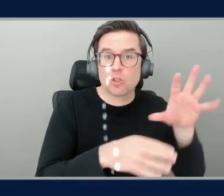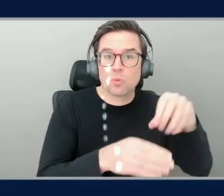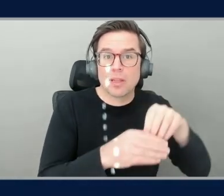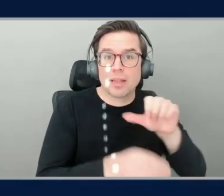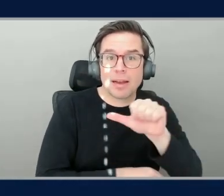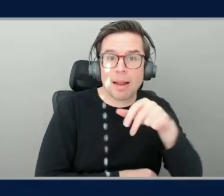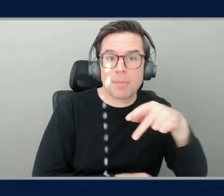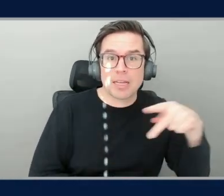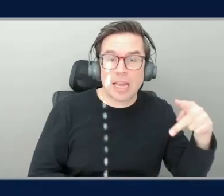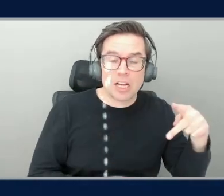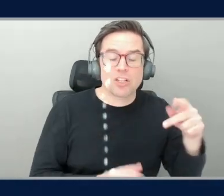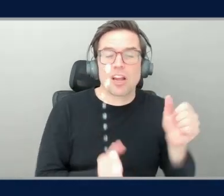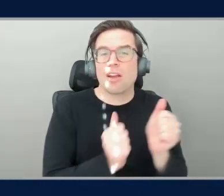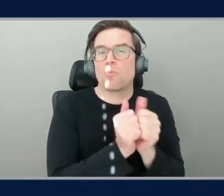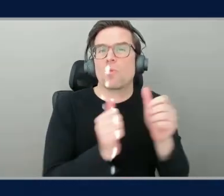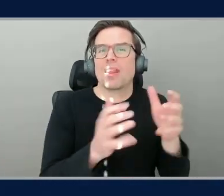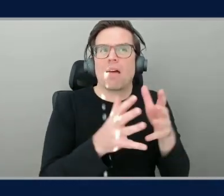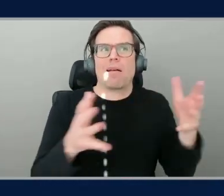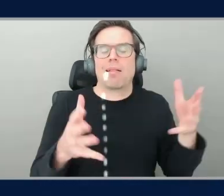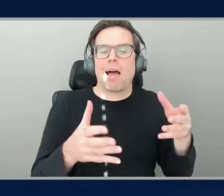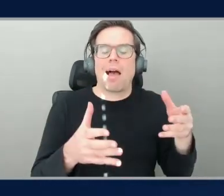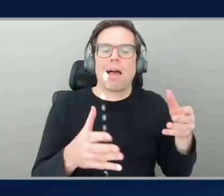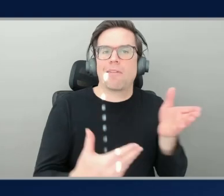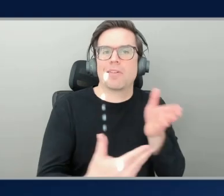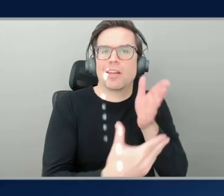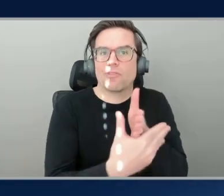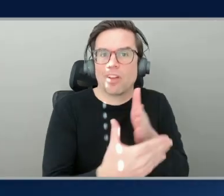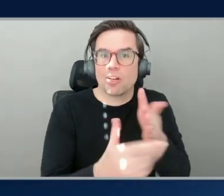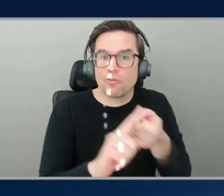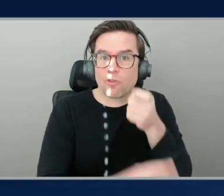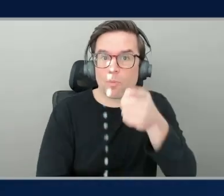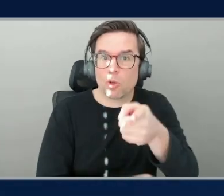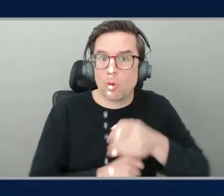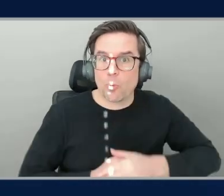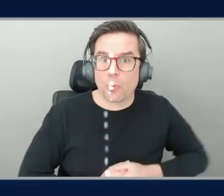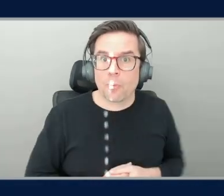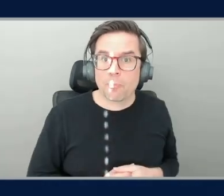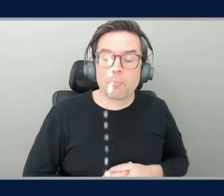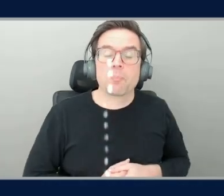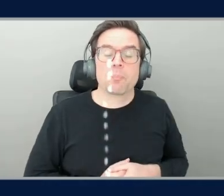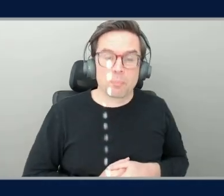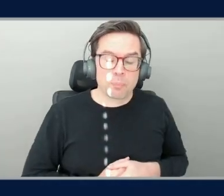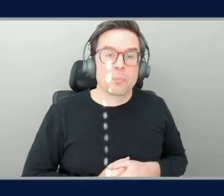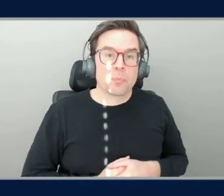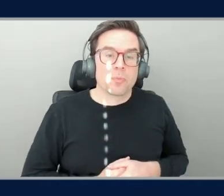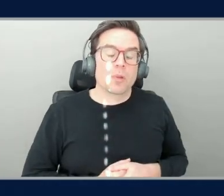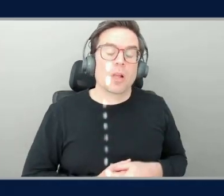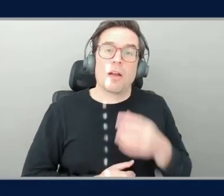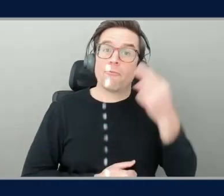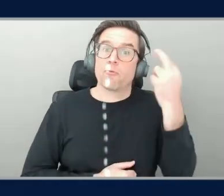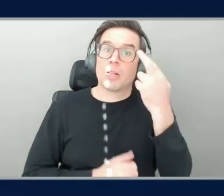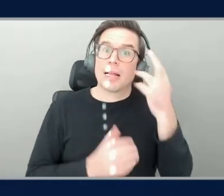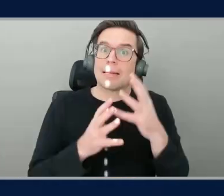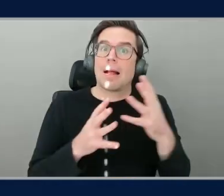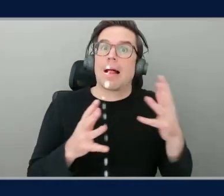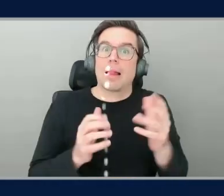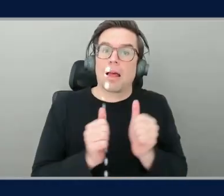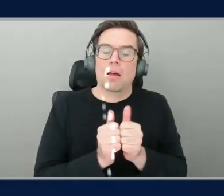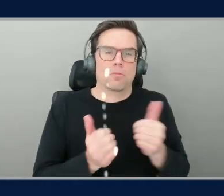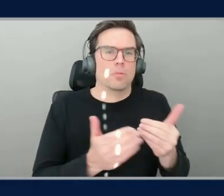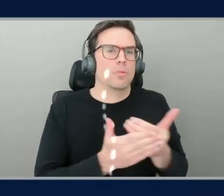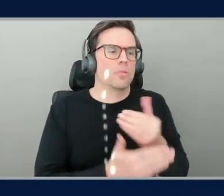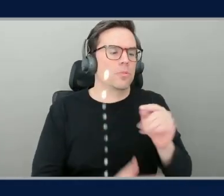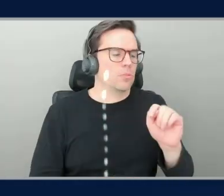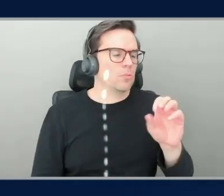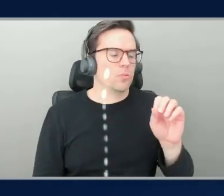interaction or inner intervention from you. Now, what I've realized a lot with these new tools, you can